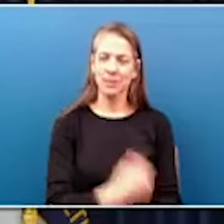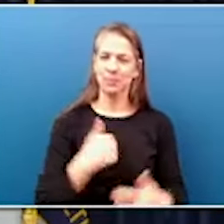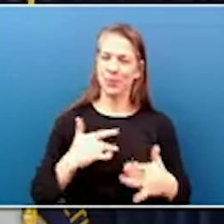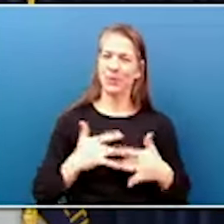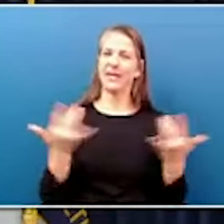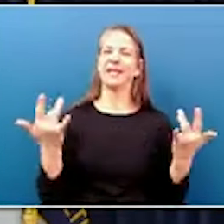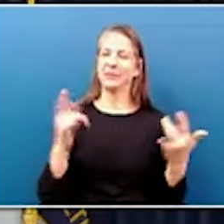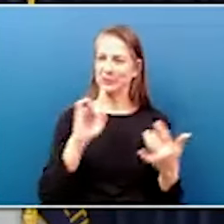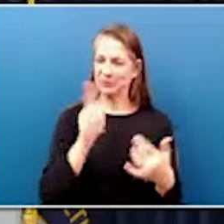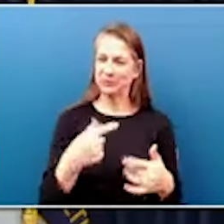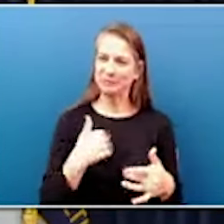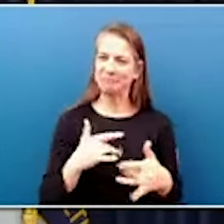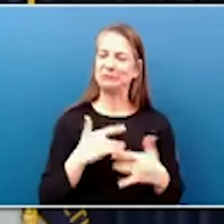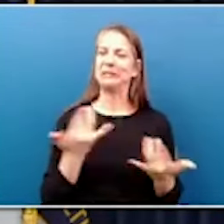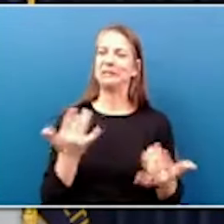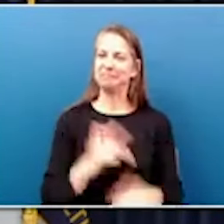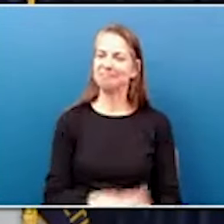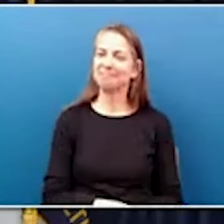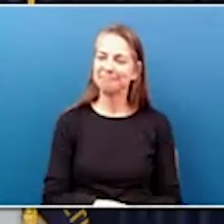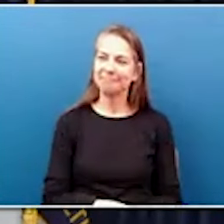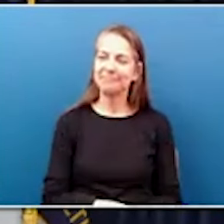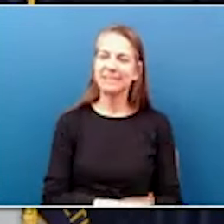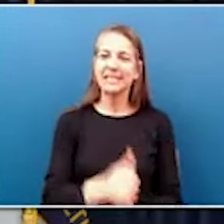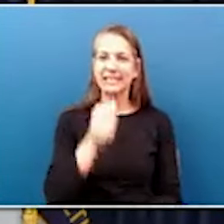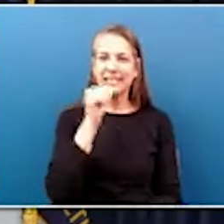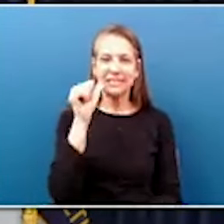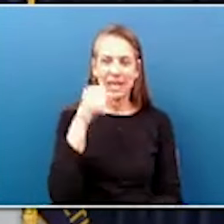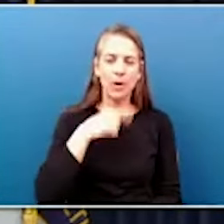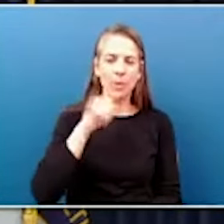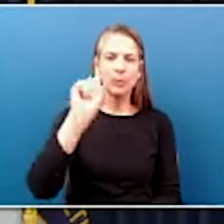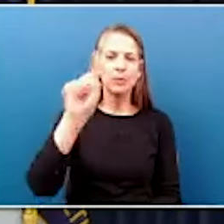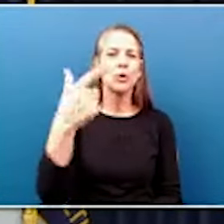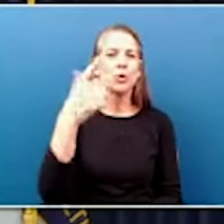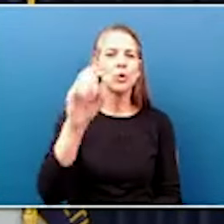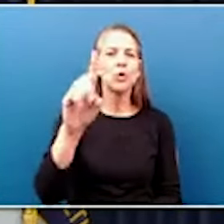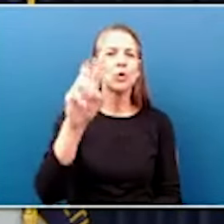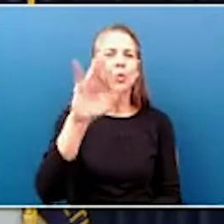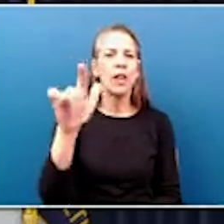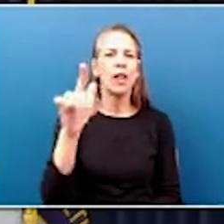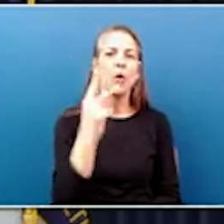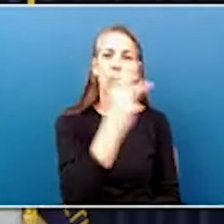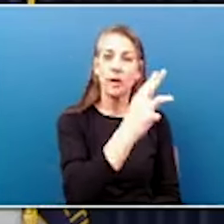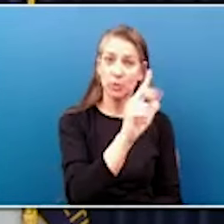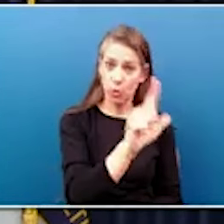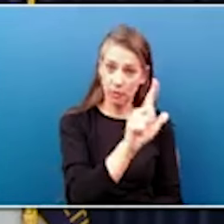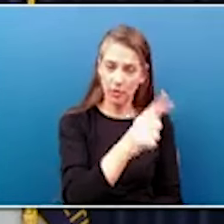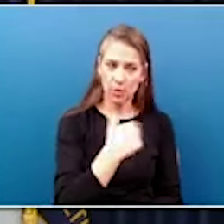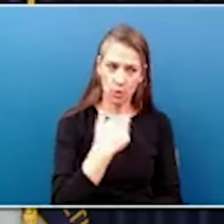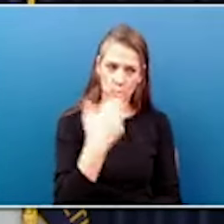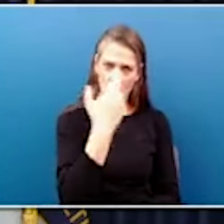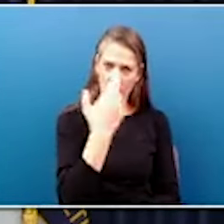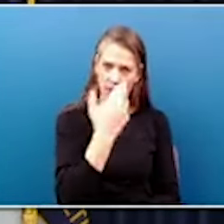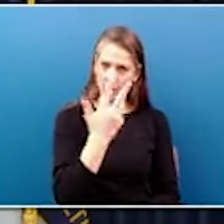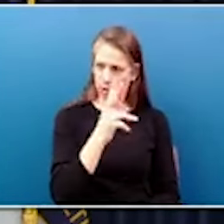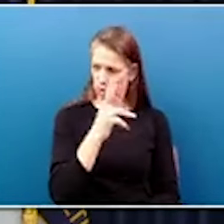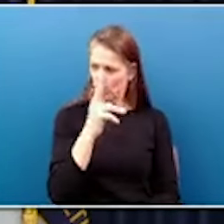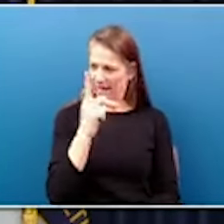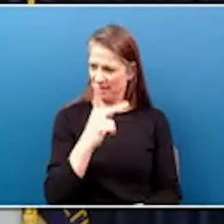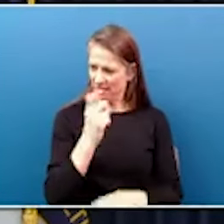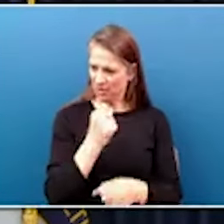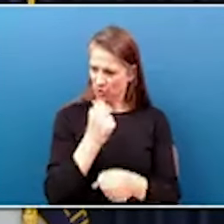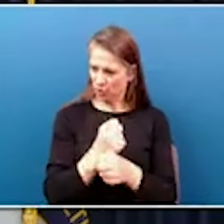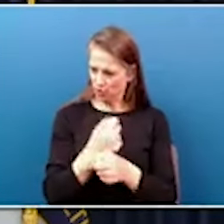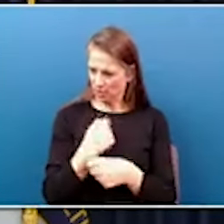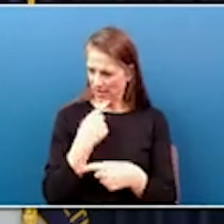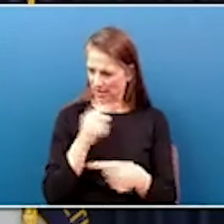thrilling. Yesterday, being at Goodwill in West Louisville and realizing over two and a half years, we'd announced about 1000 jobs